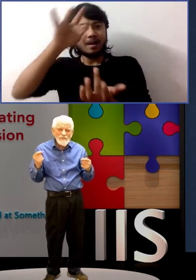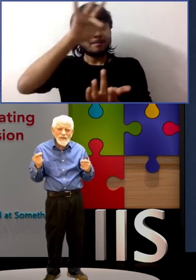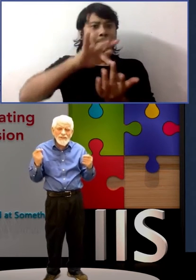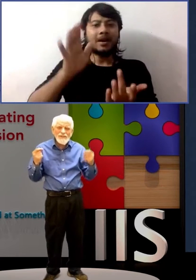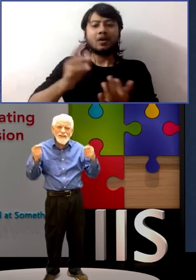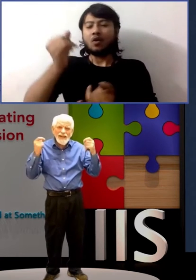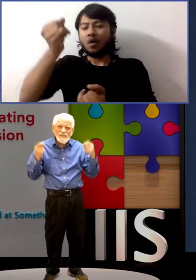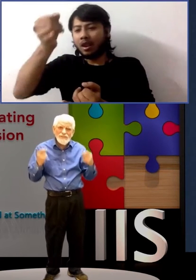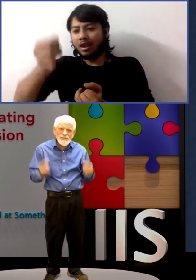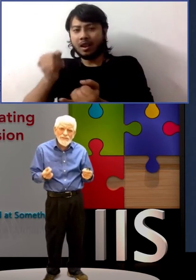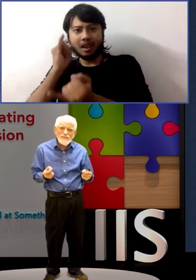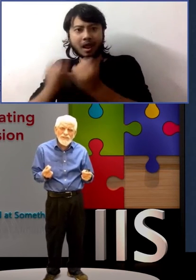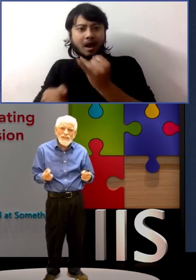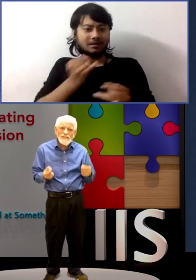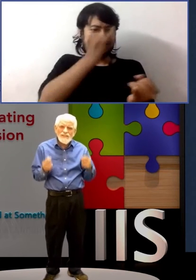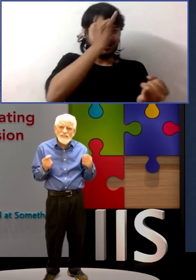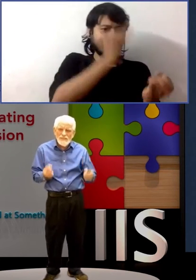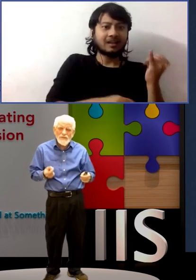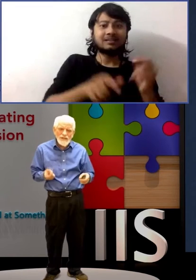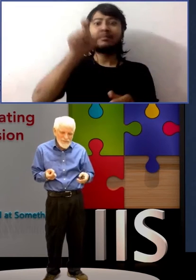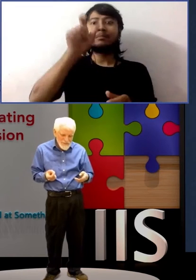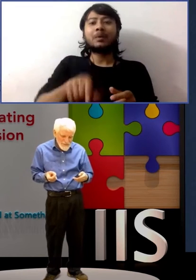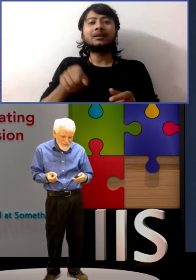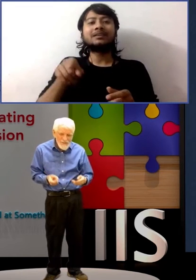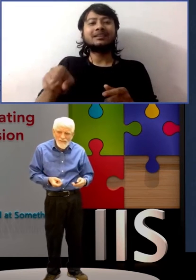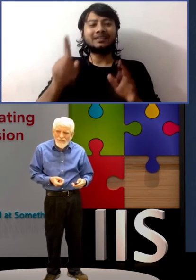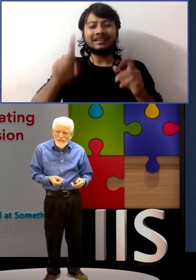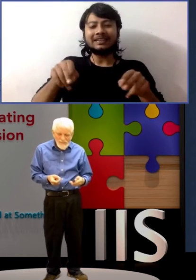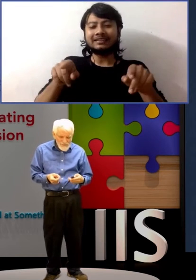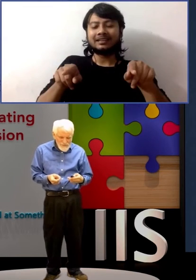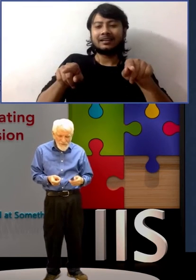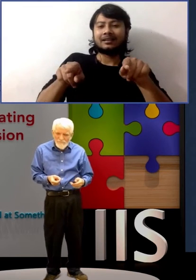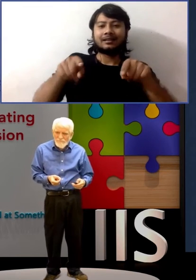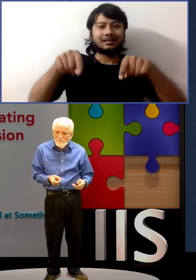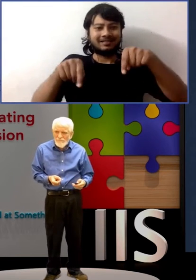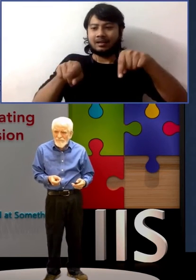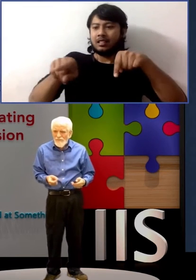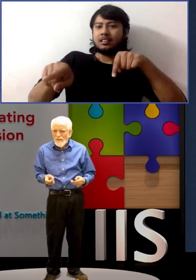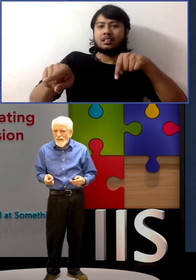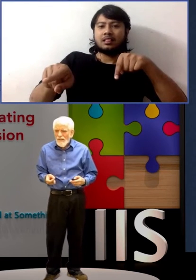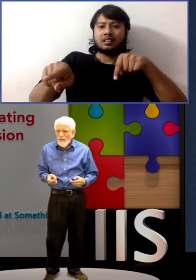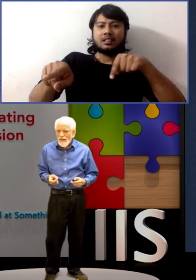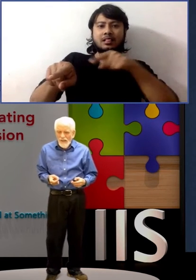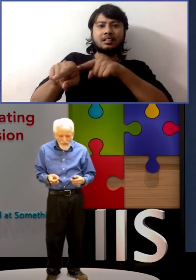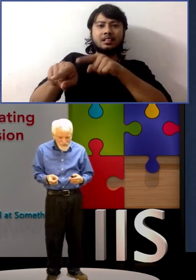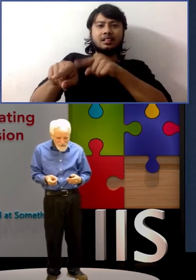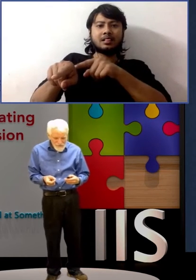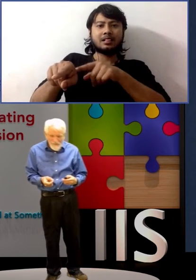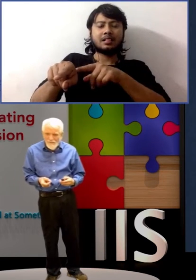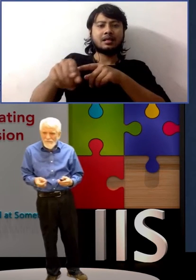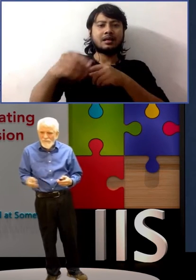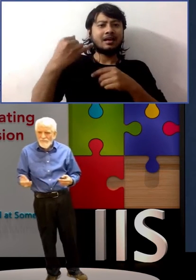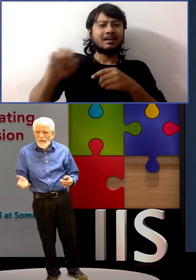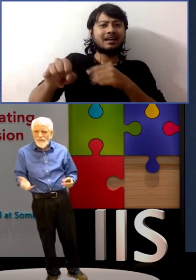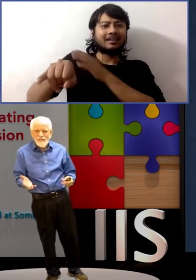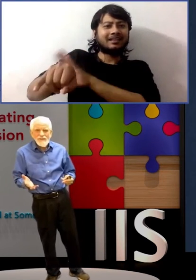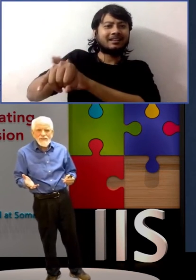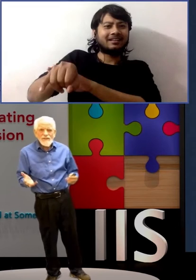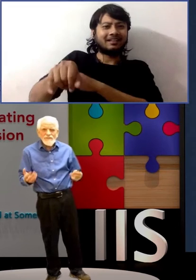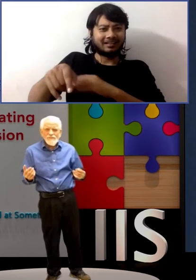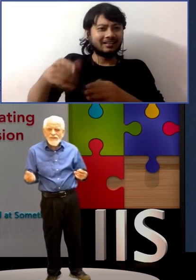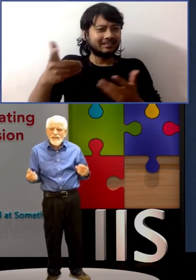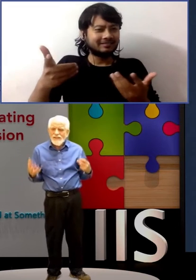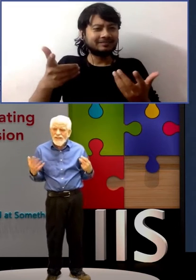talking about an attitudinal change, a systematic change. So, any method